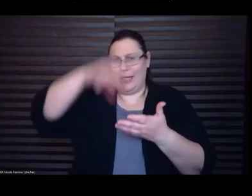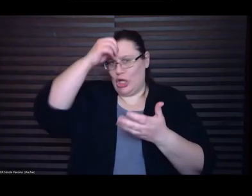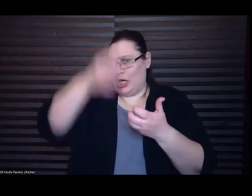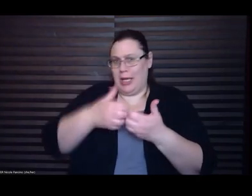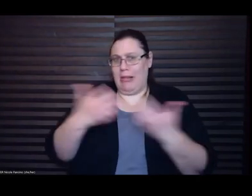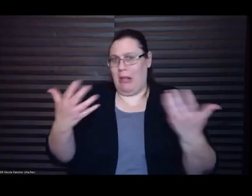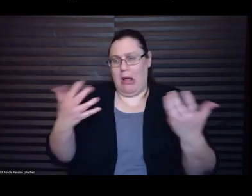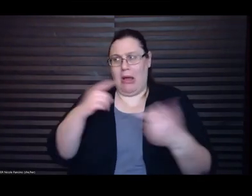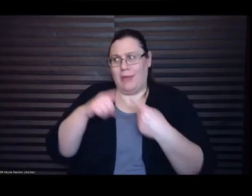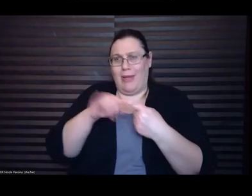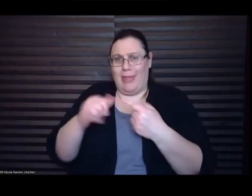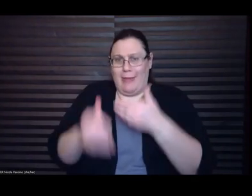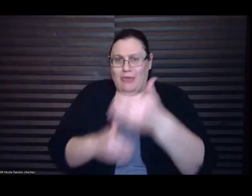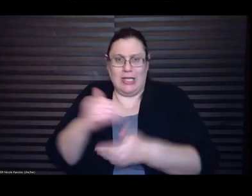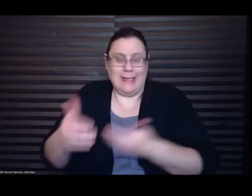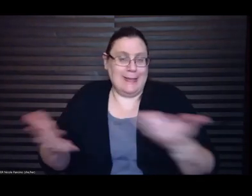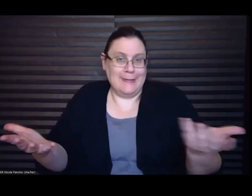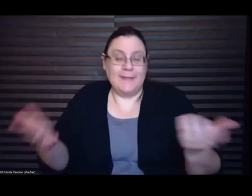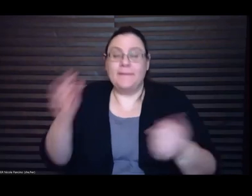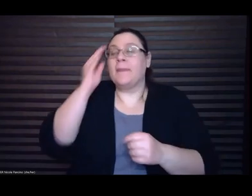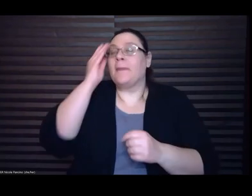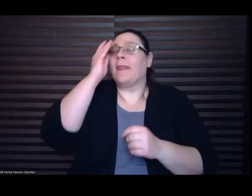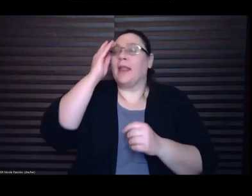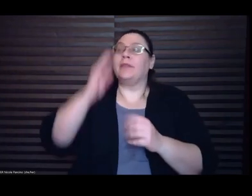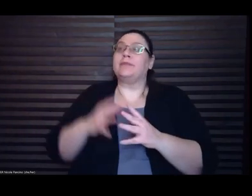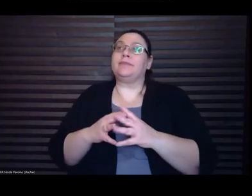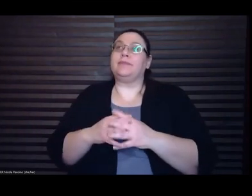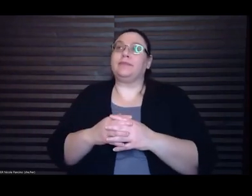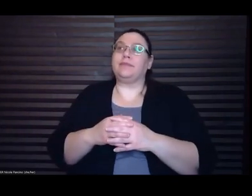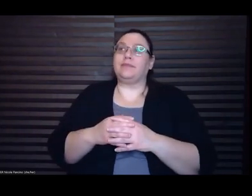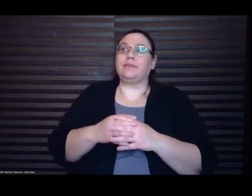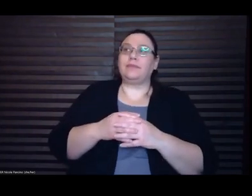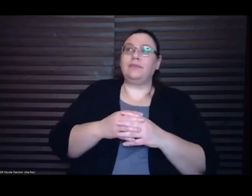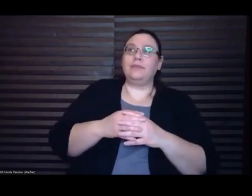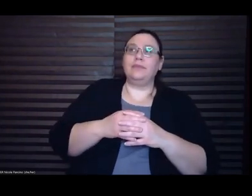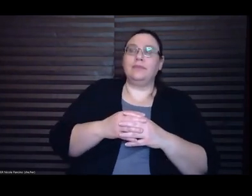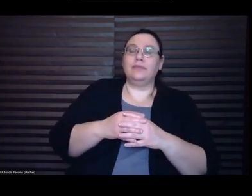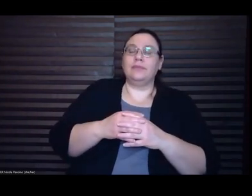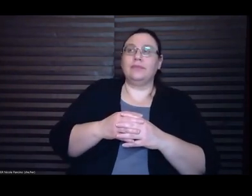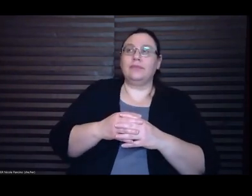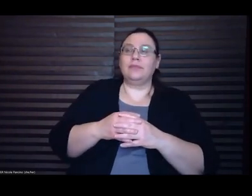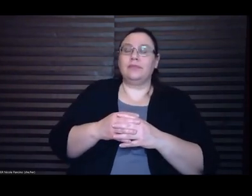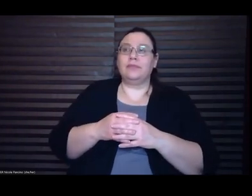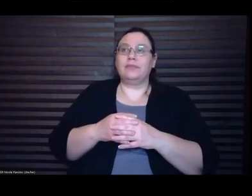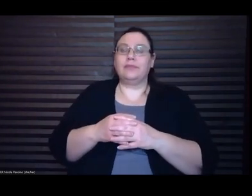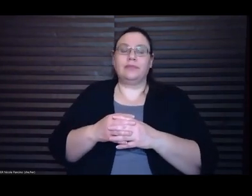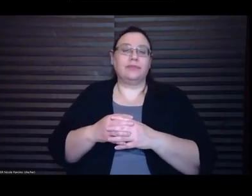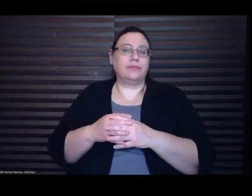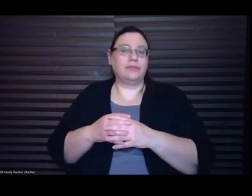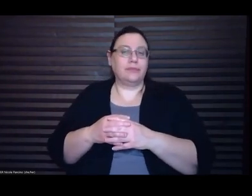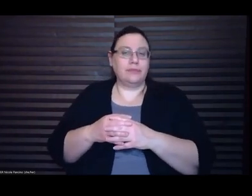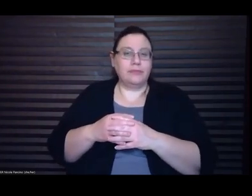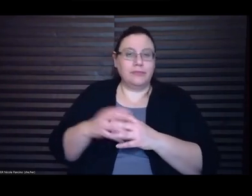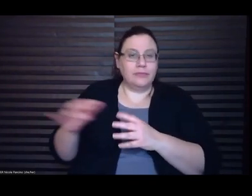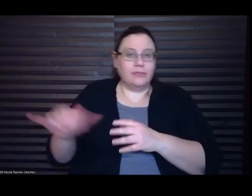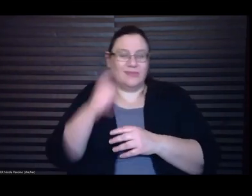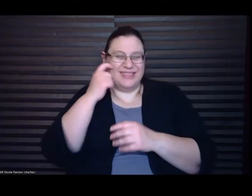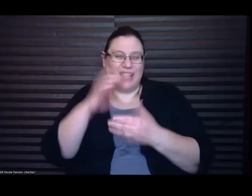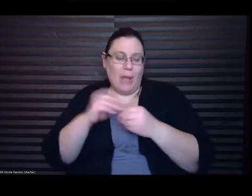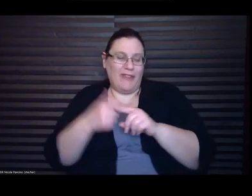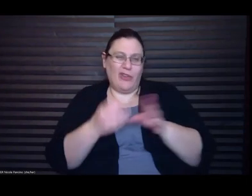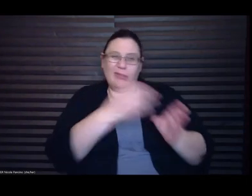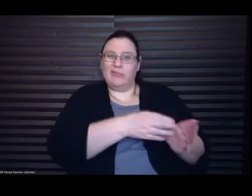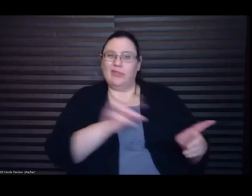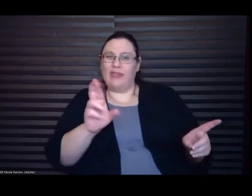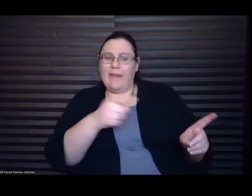I think you know just to echo what Raven said I you know I really was so fortunate to